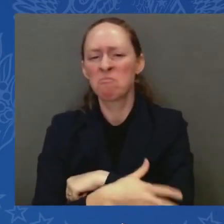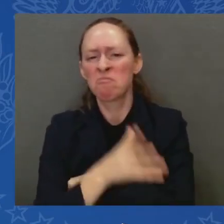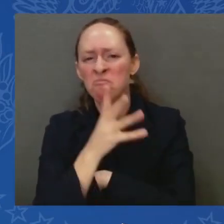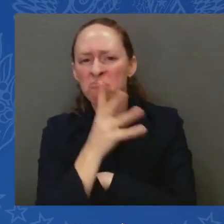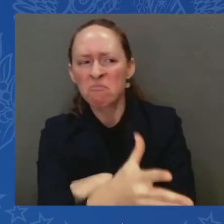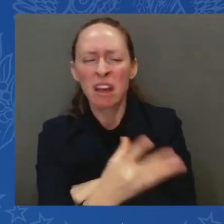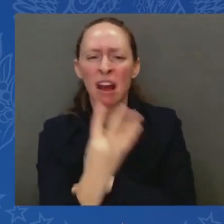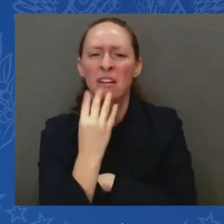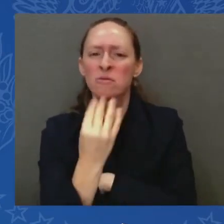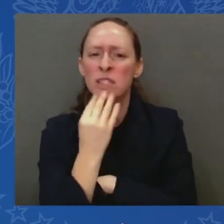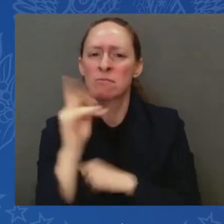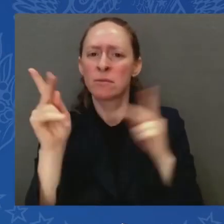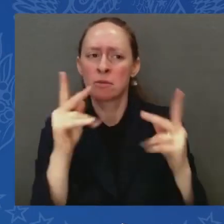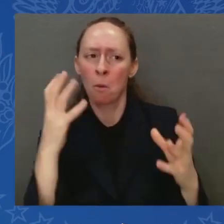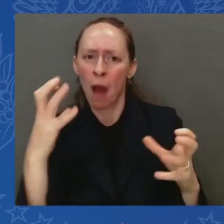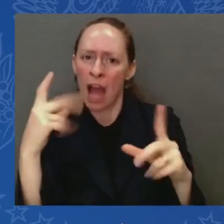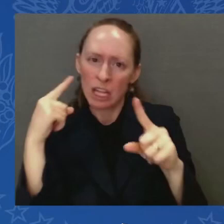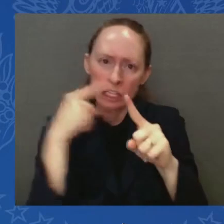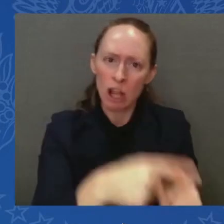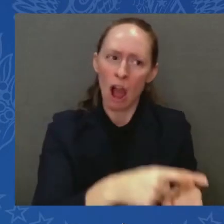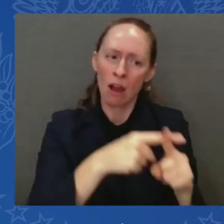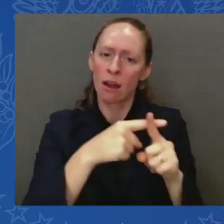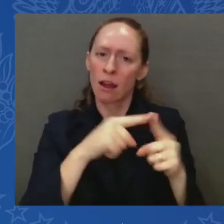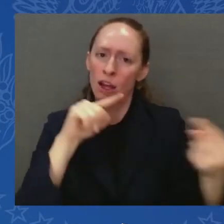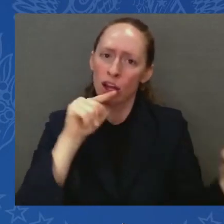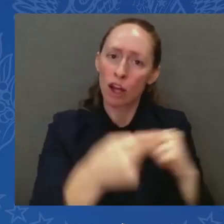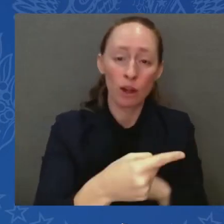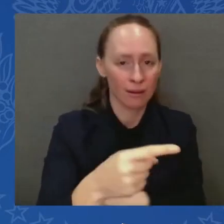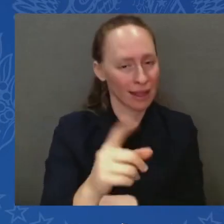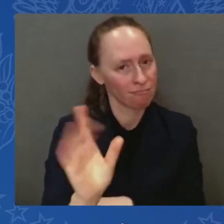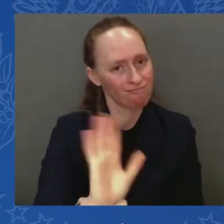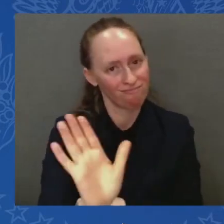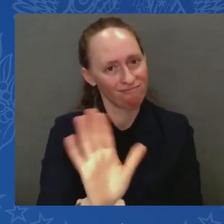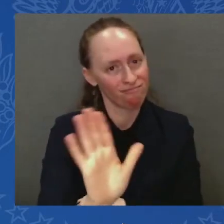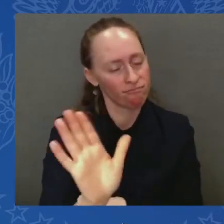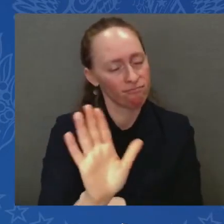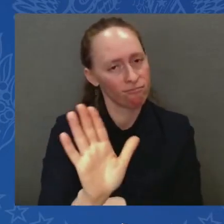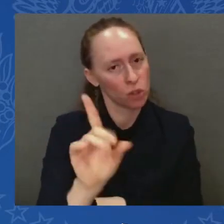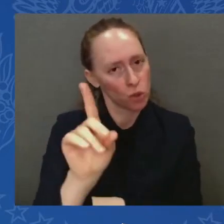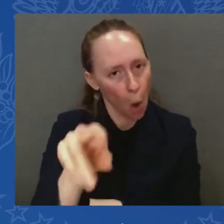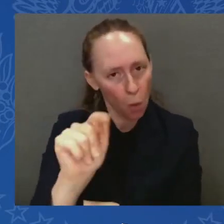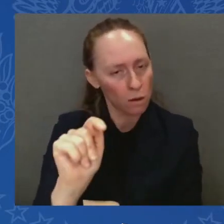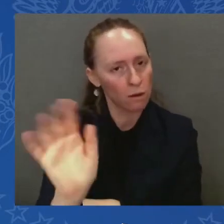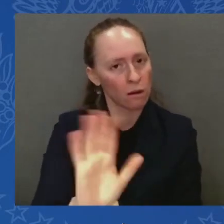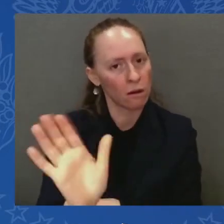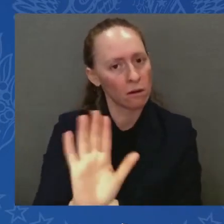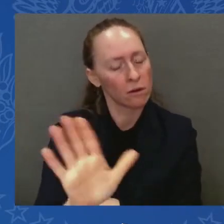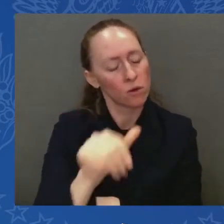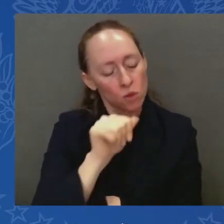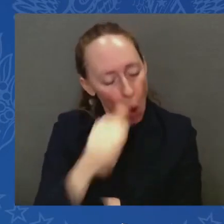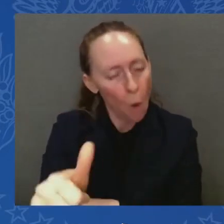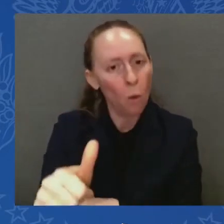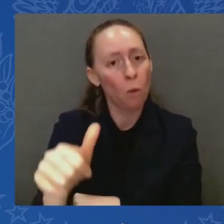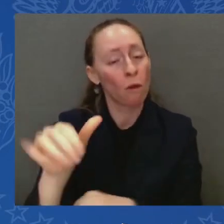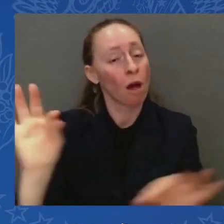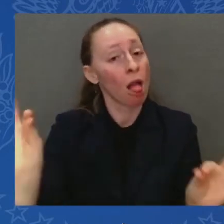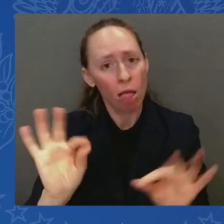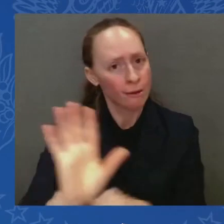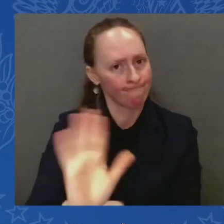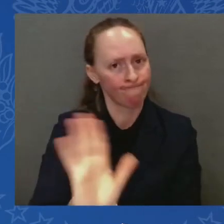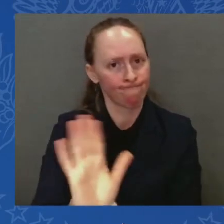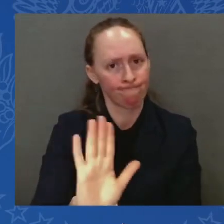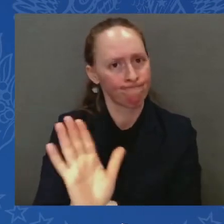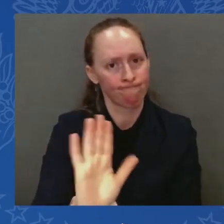attack took place, we've seen it described as Israel's 9-11. Though for a nation the size of Israel,